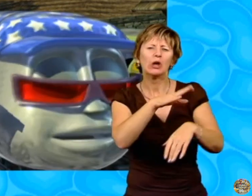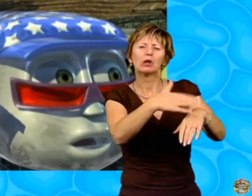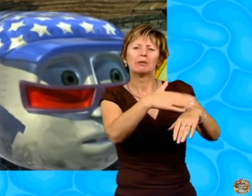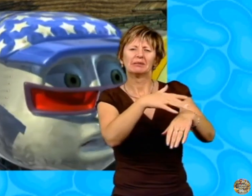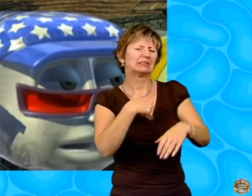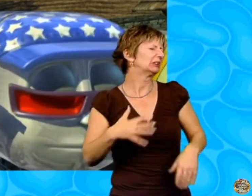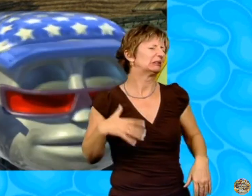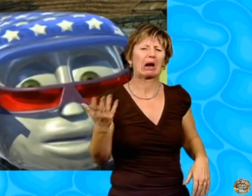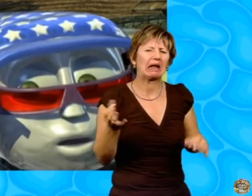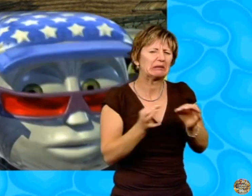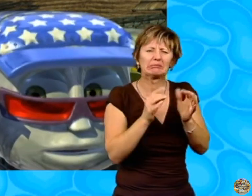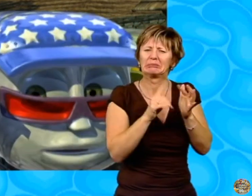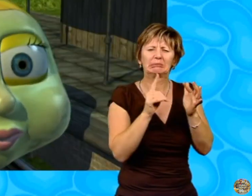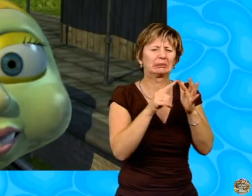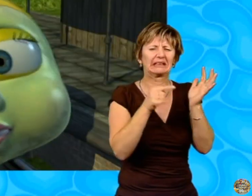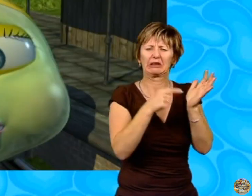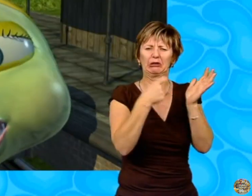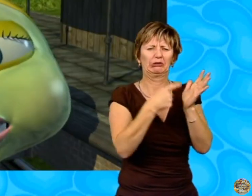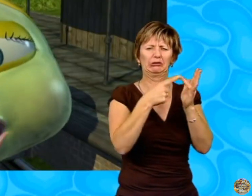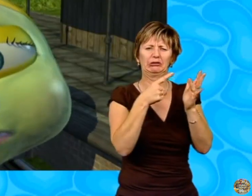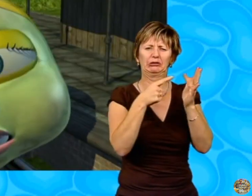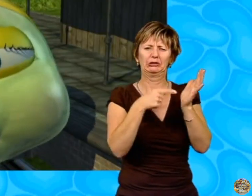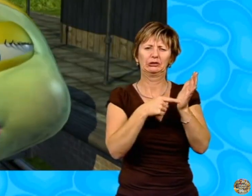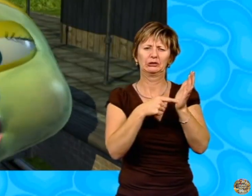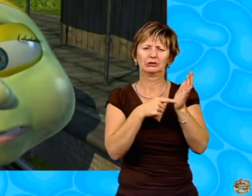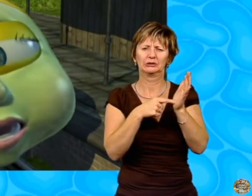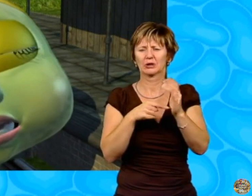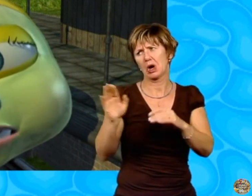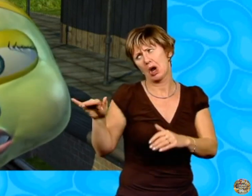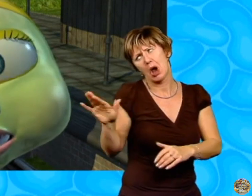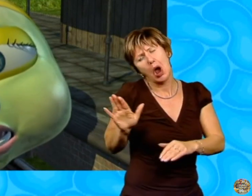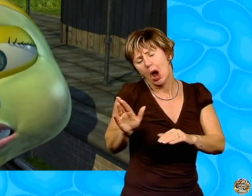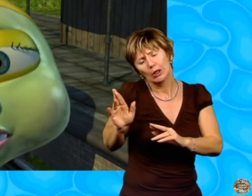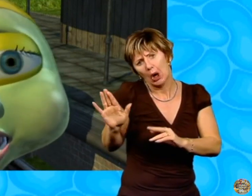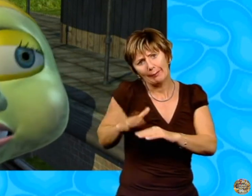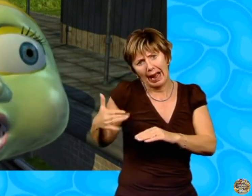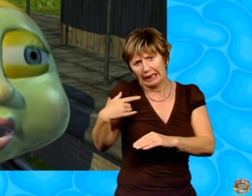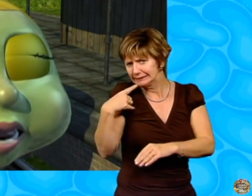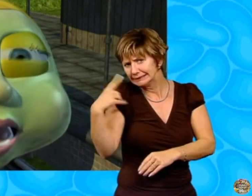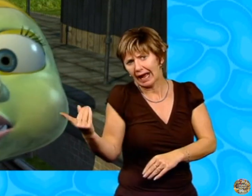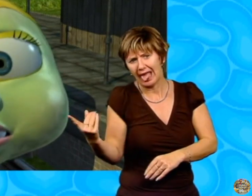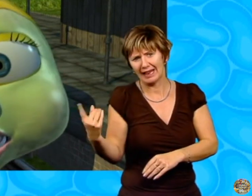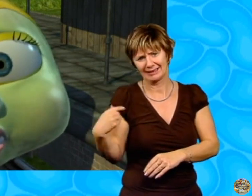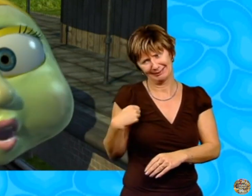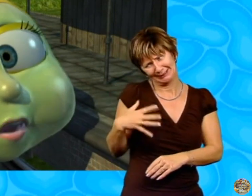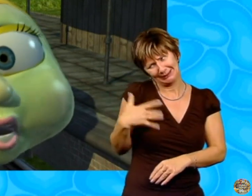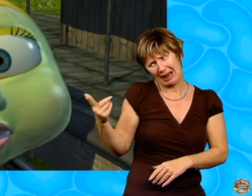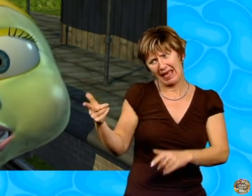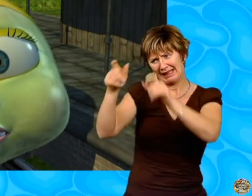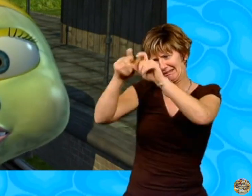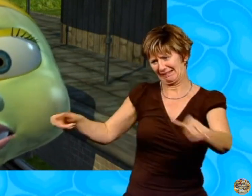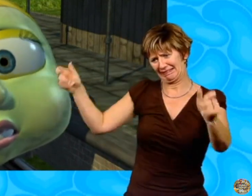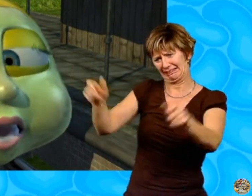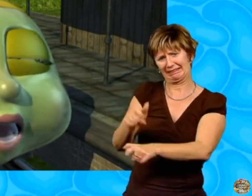but I don't like beetroot. And I hope you don't mind me saying that I don't like the statue,